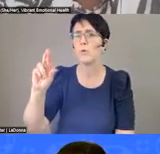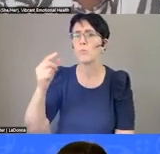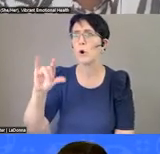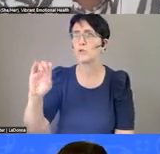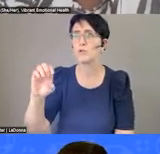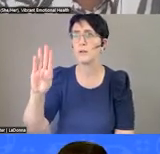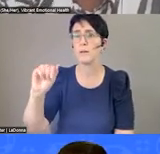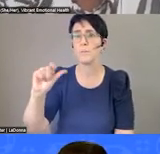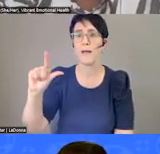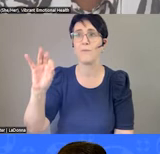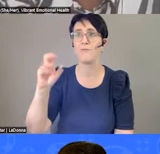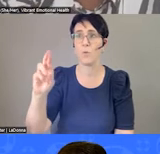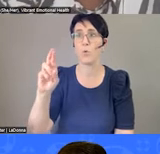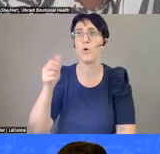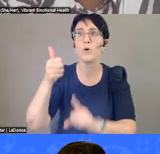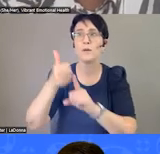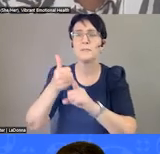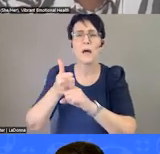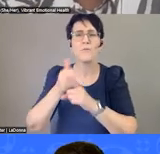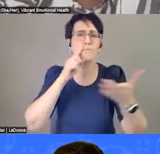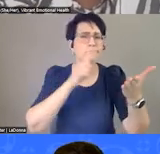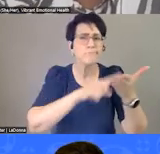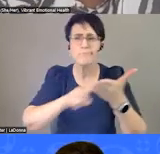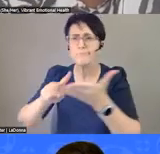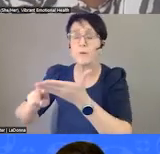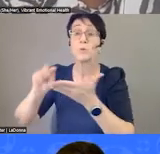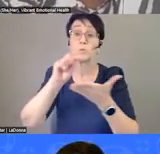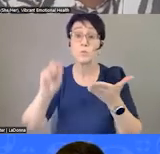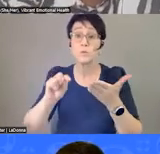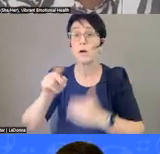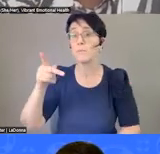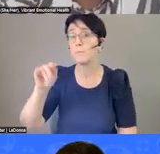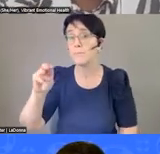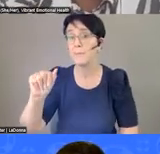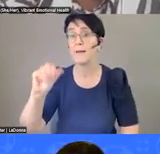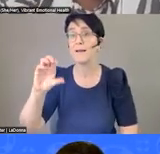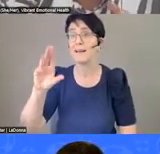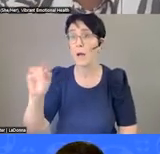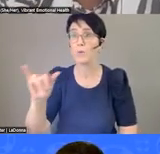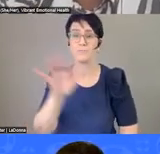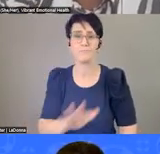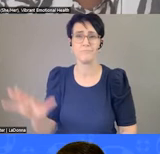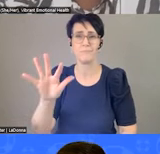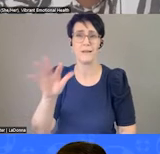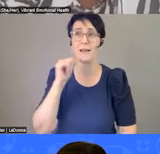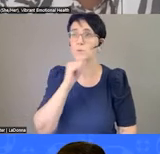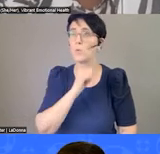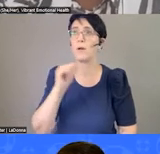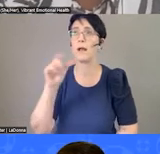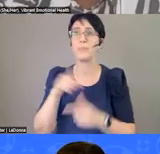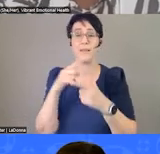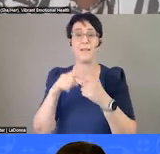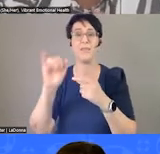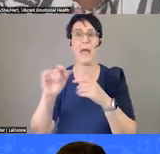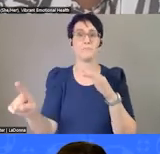Tucson and Pima County in Arizona. And so, that prompted her to ask a question. You'll see here. I'm going to stop